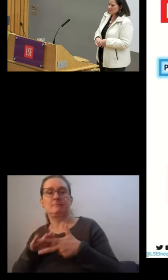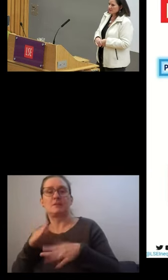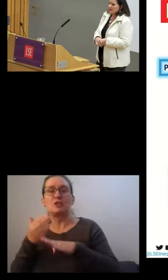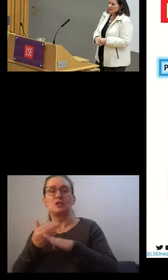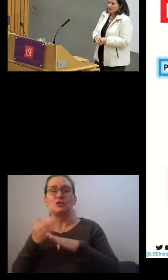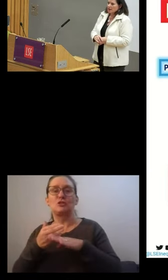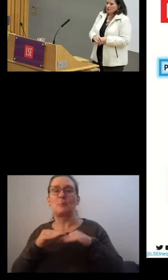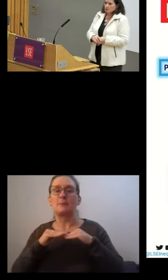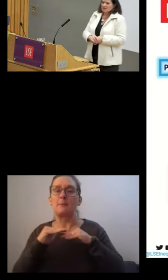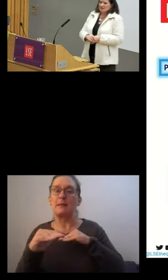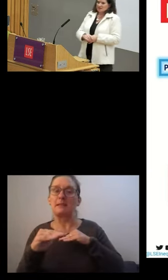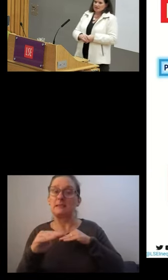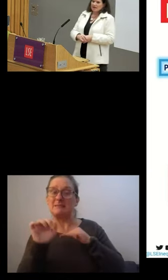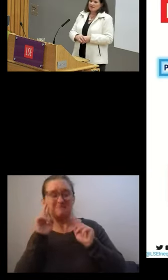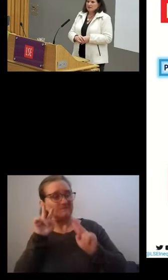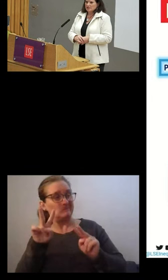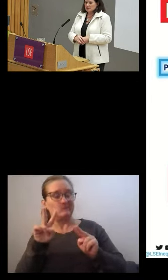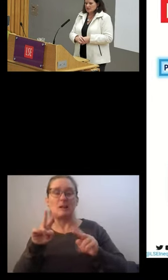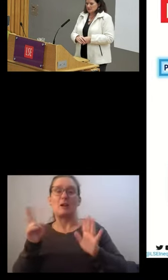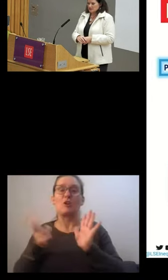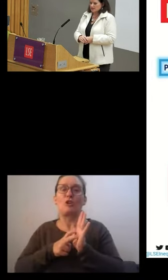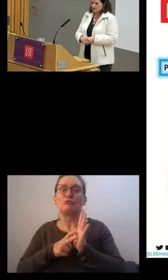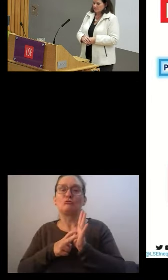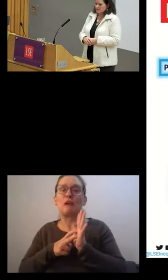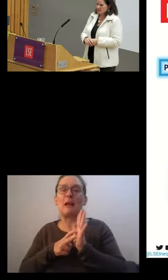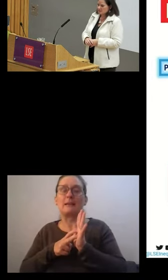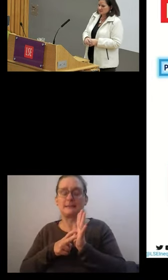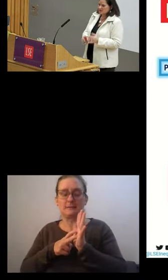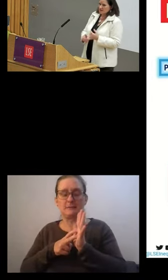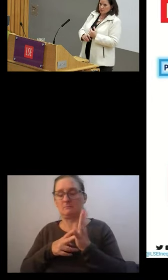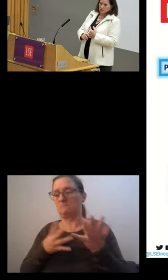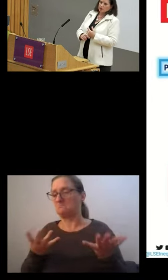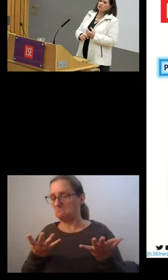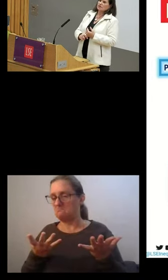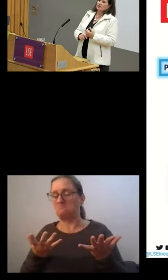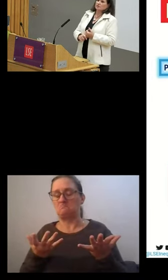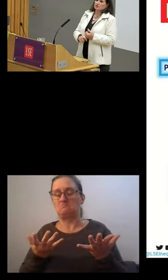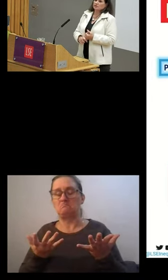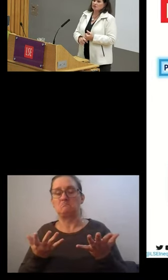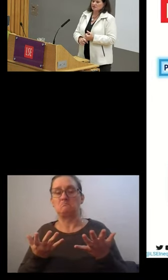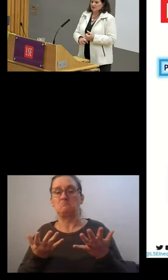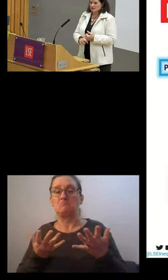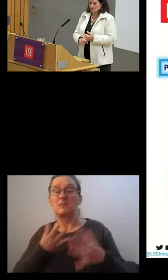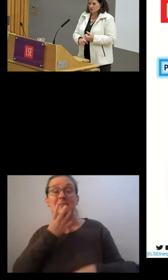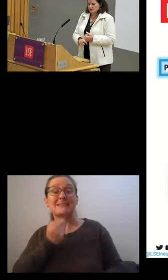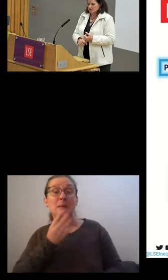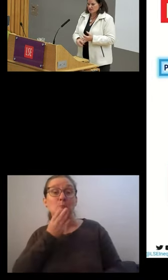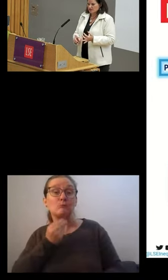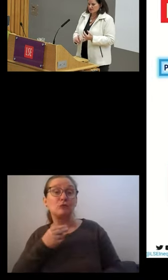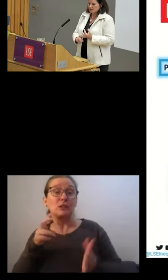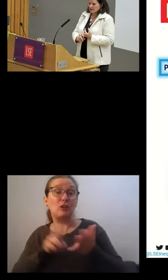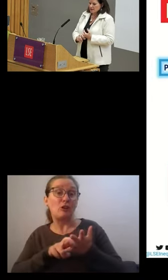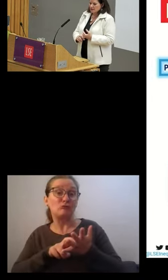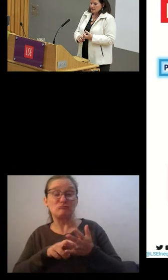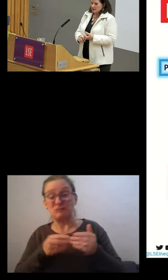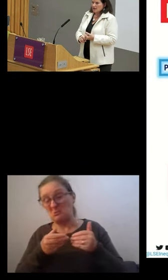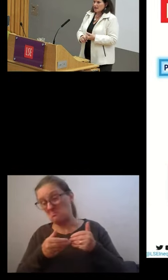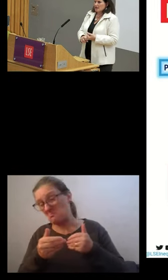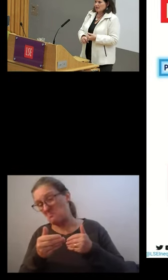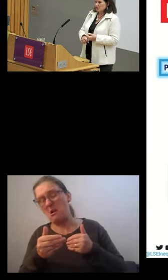workers have. And we consider anything that is a temporary contract with a duration of less than two years.